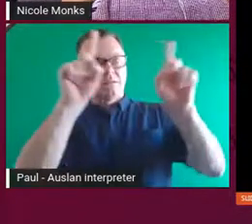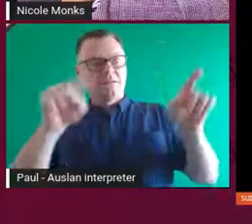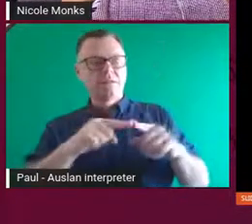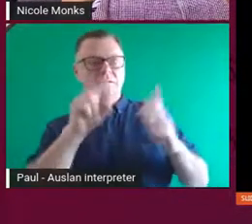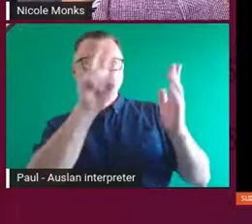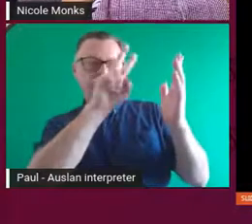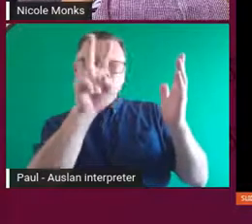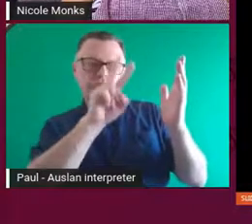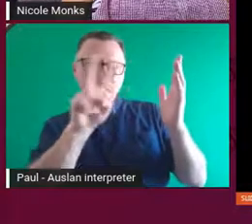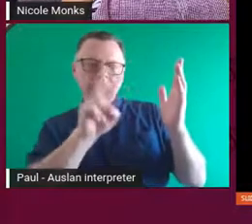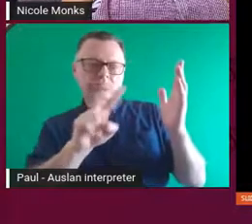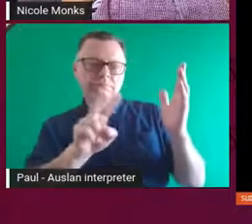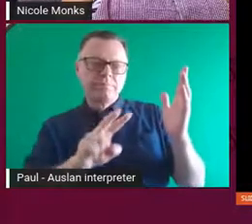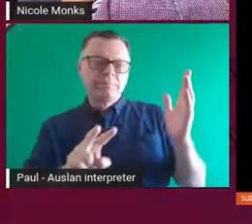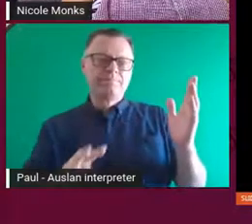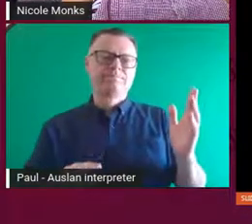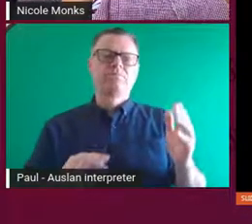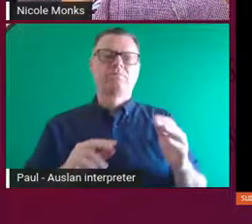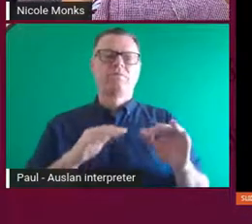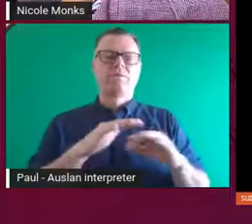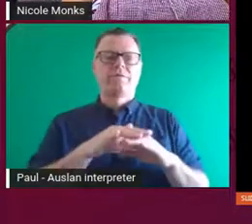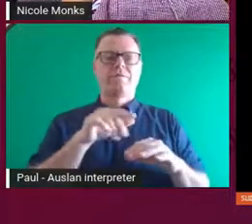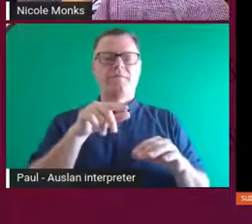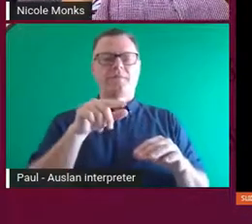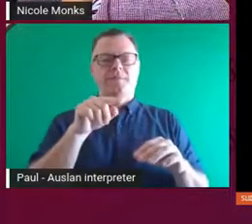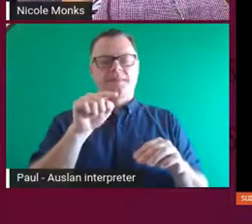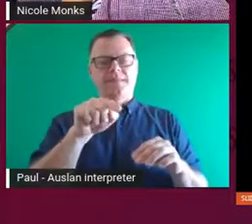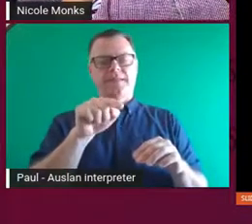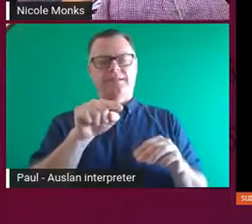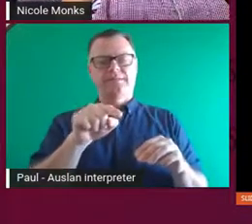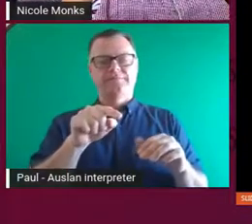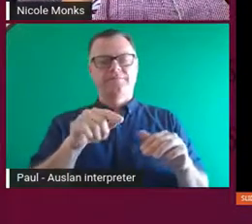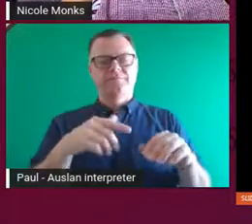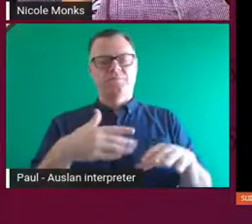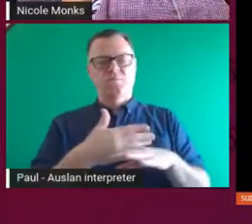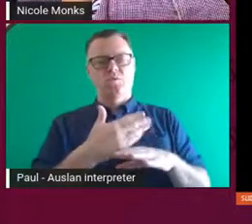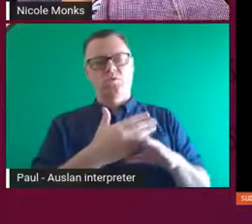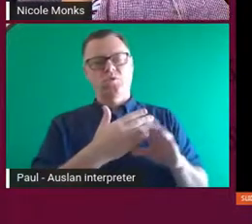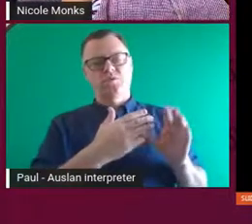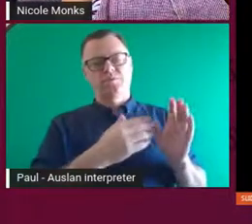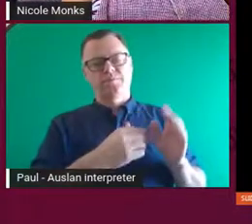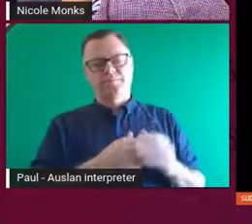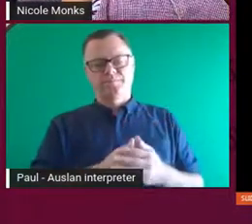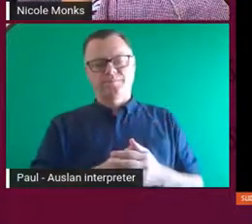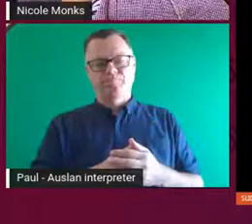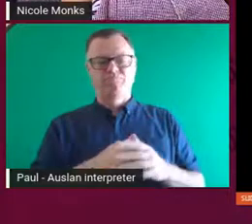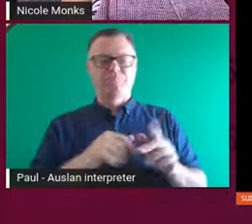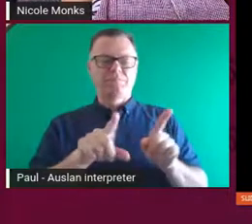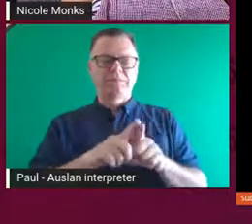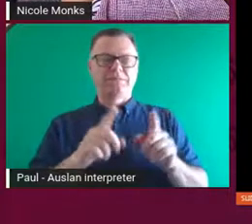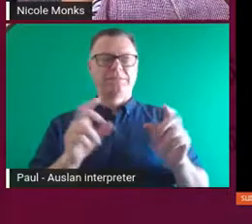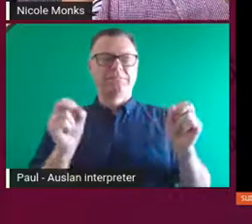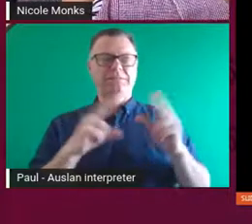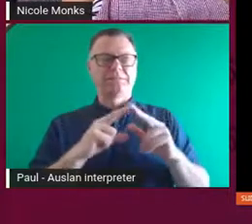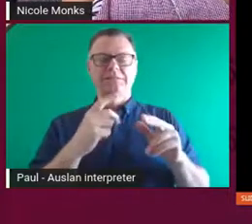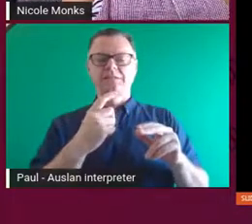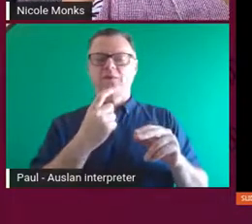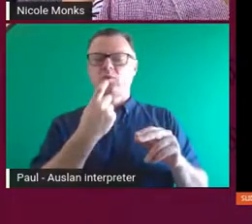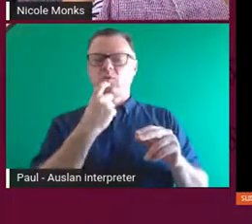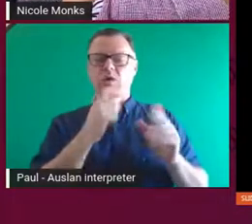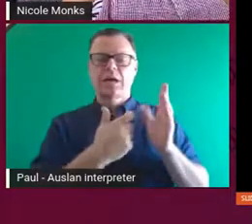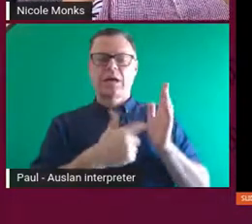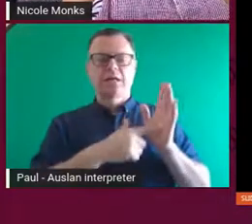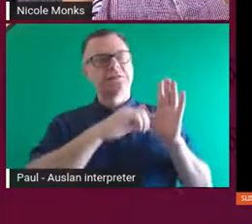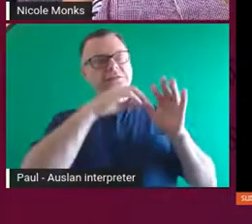information about, you know, about the work and about the rock art around the area. So, yeah.